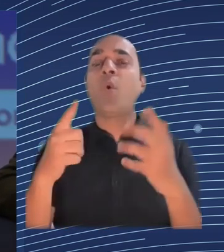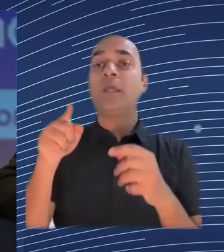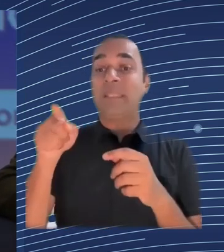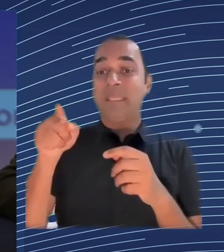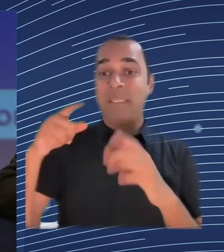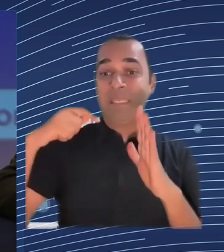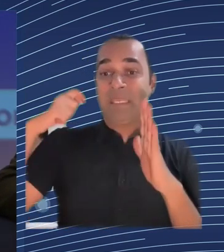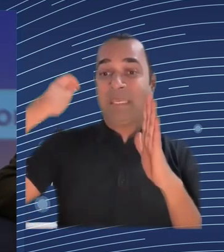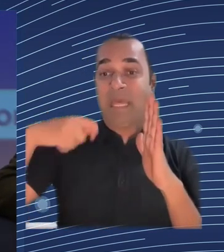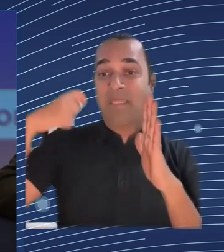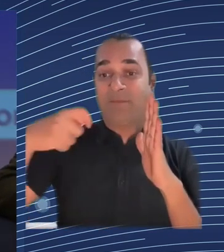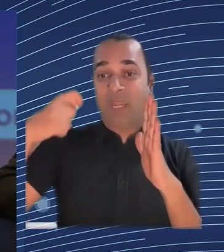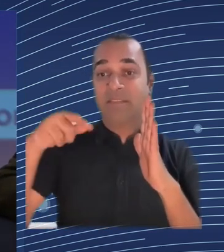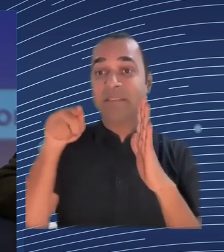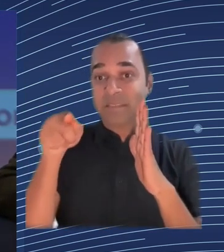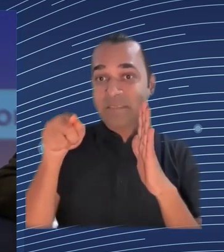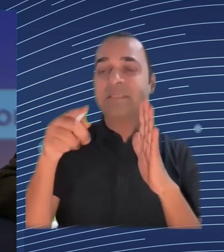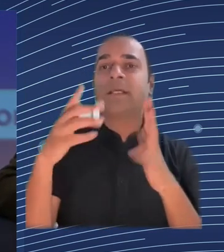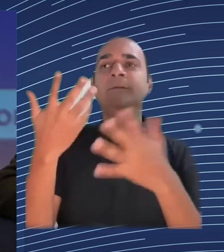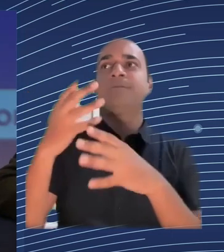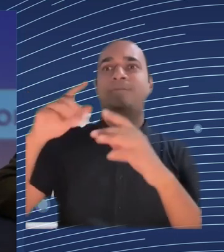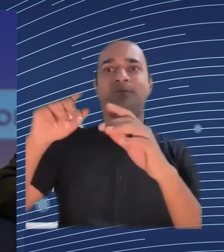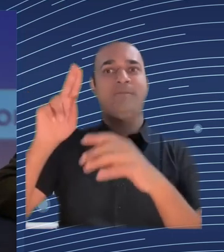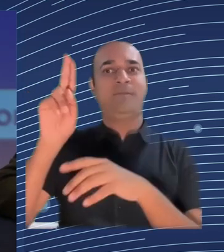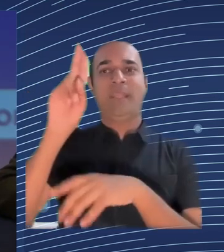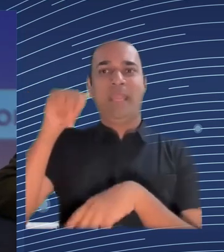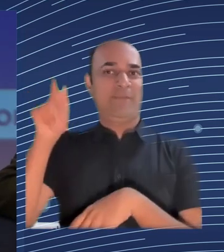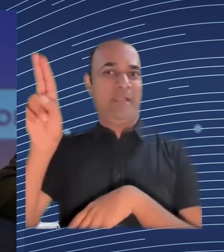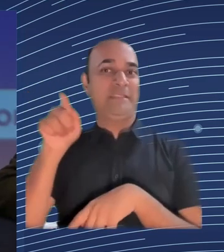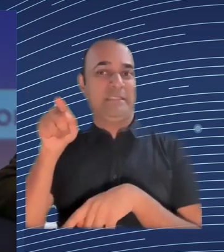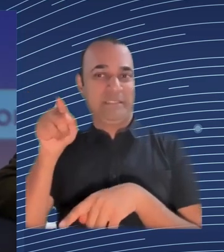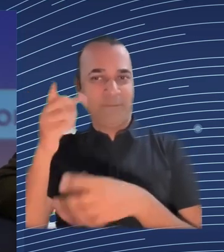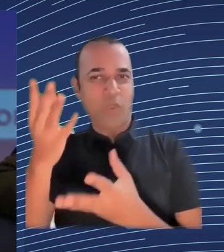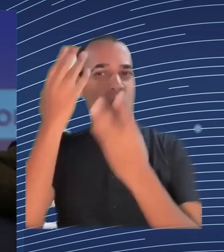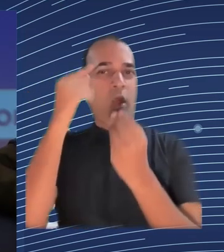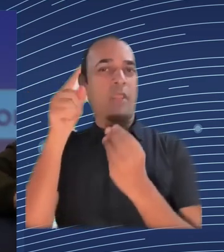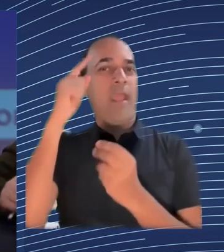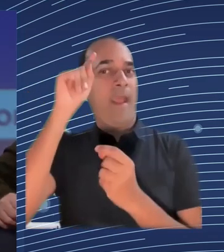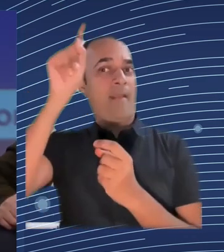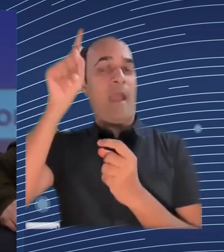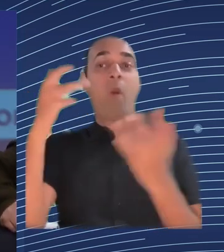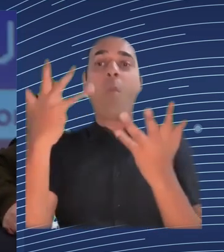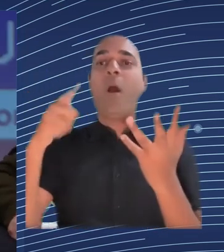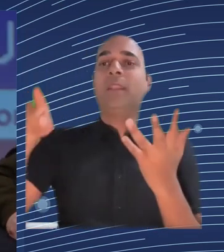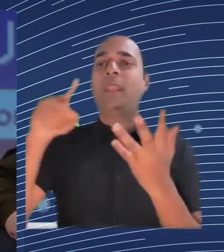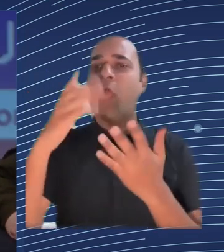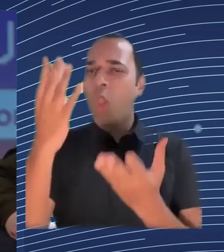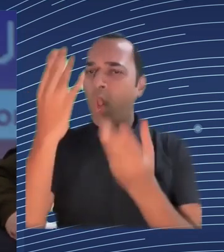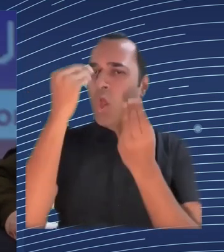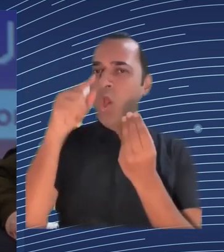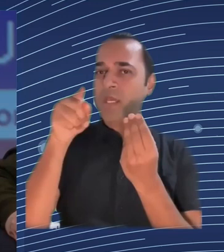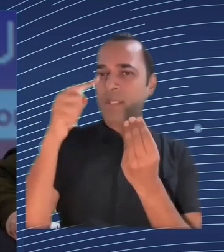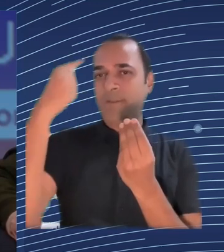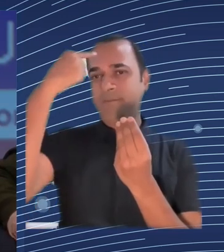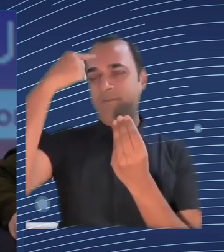every single person within IBM understands that upskilling and reskilling is not just something we would like them to do as an organisation